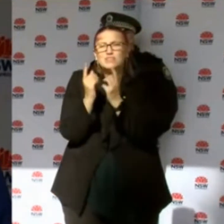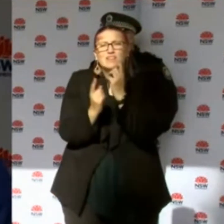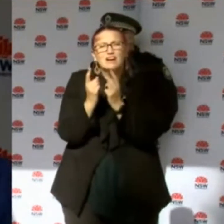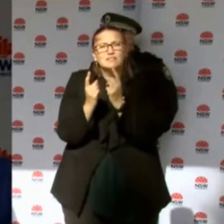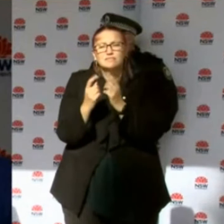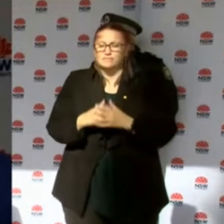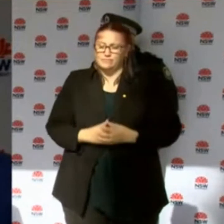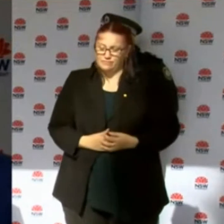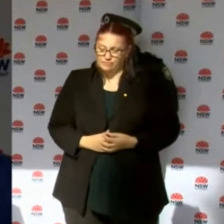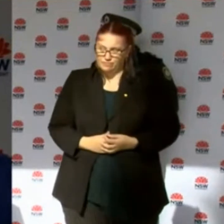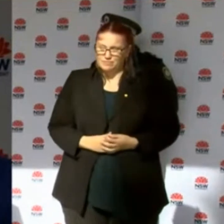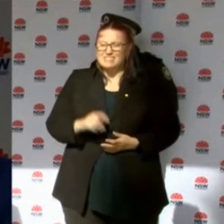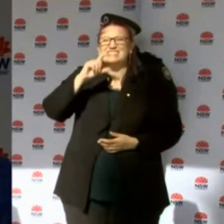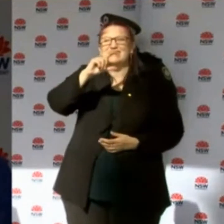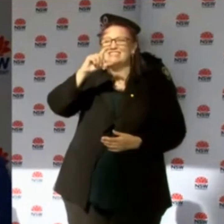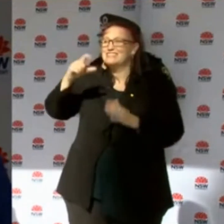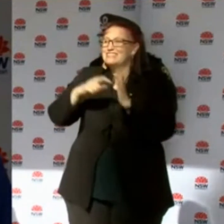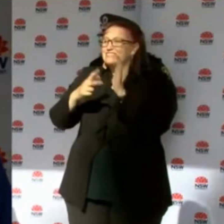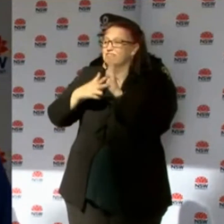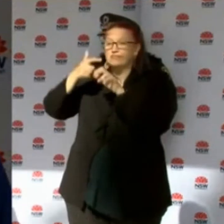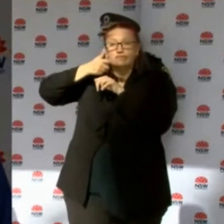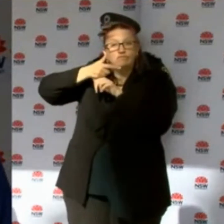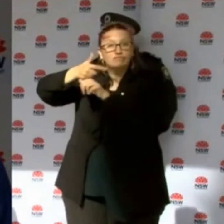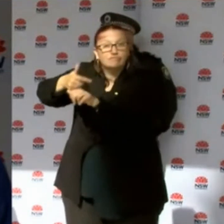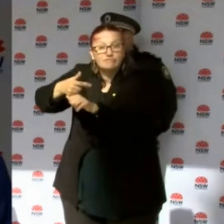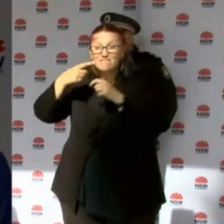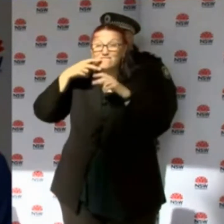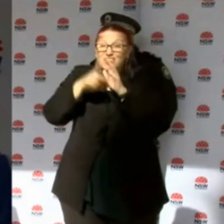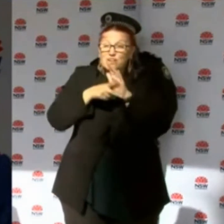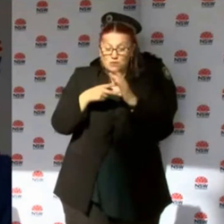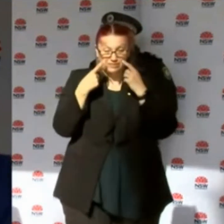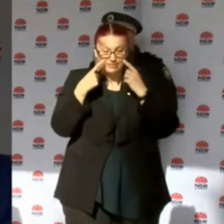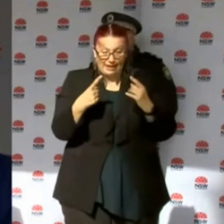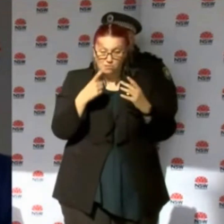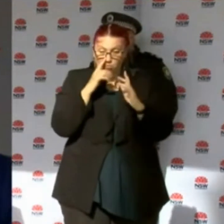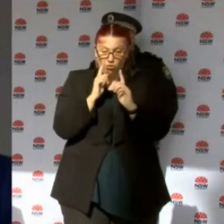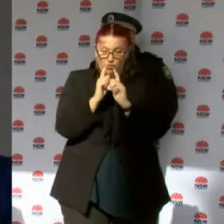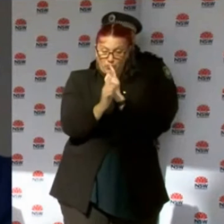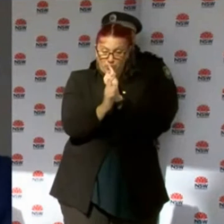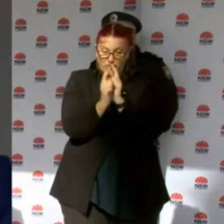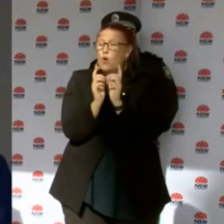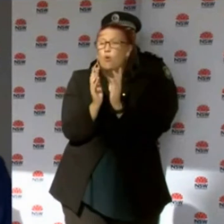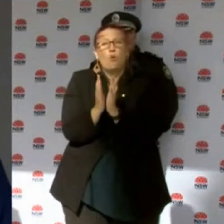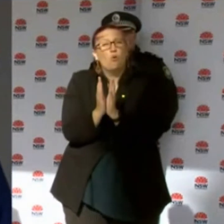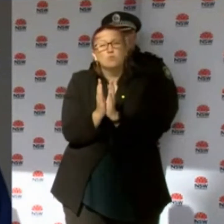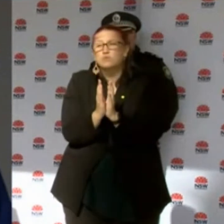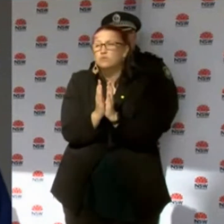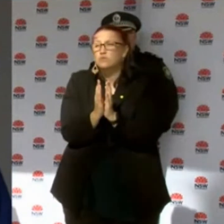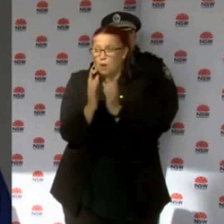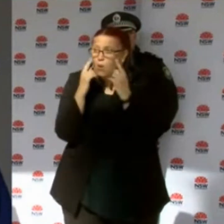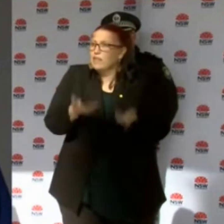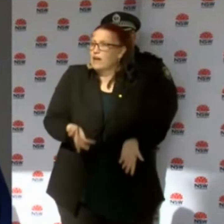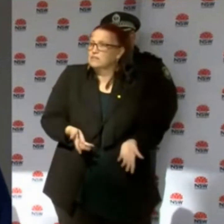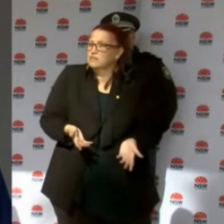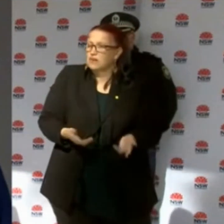circumstances where we have CCD for footage, where we can actually see the distance people are away from each other, we look at